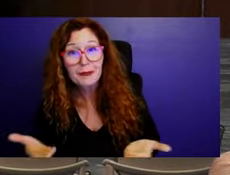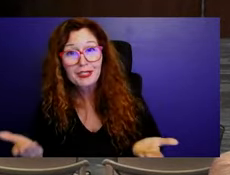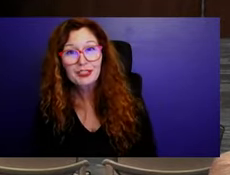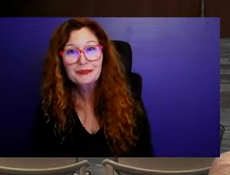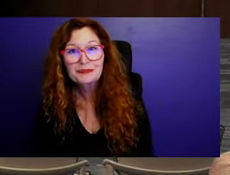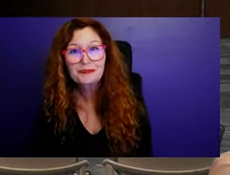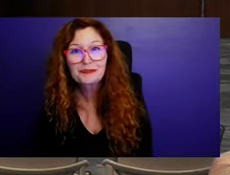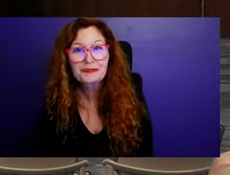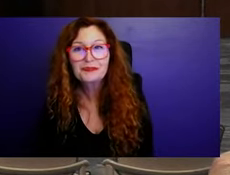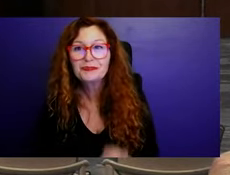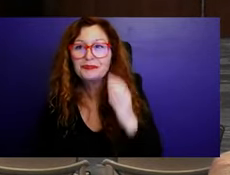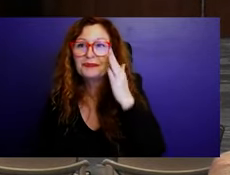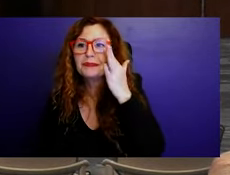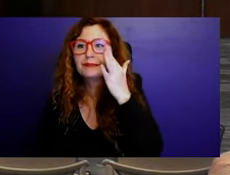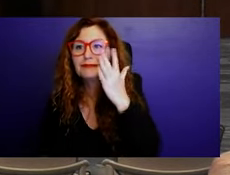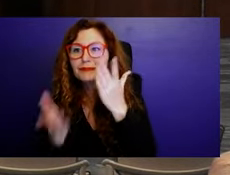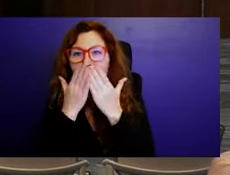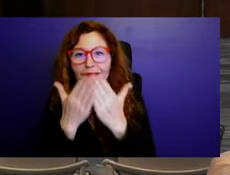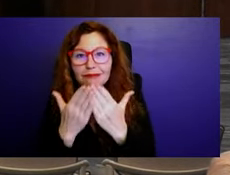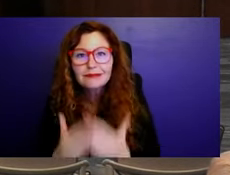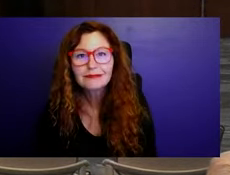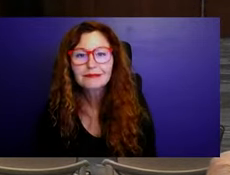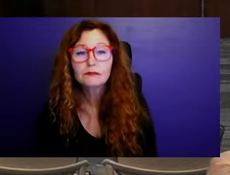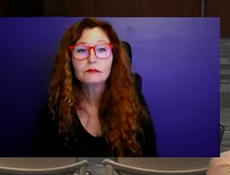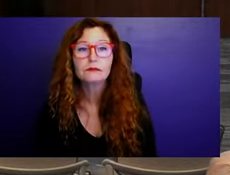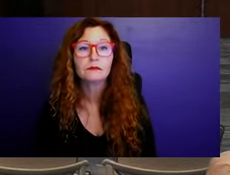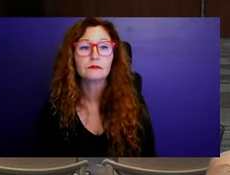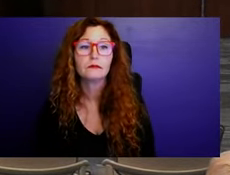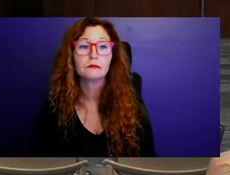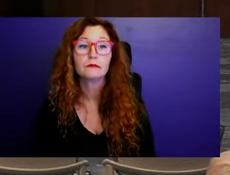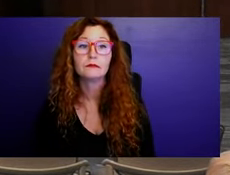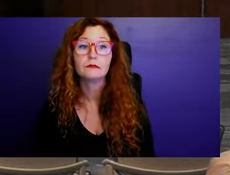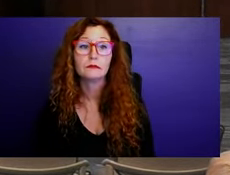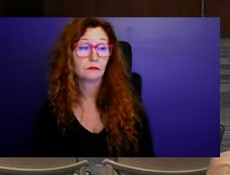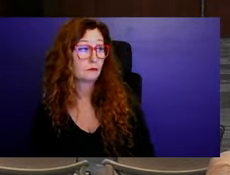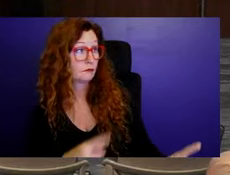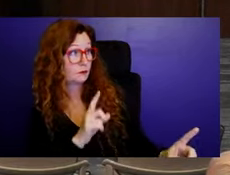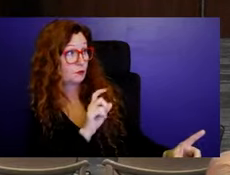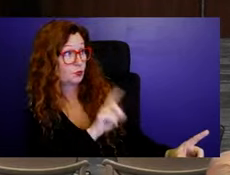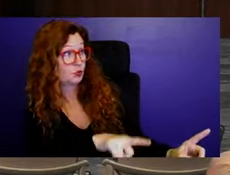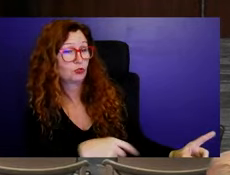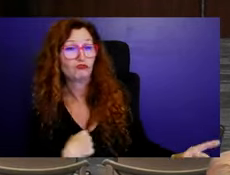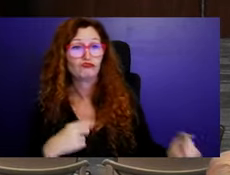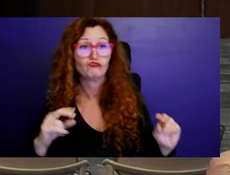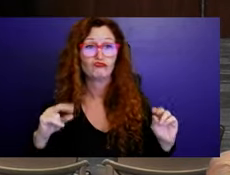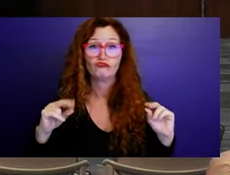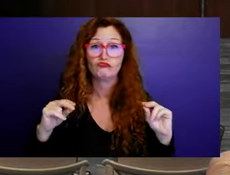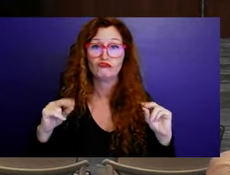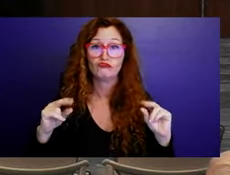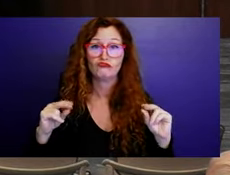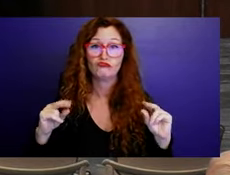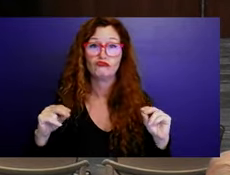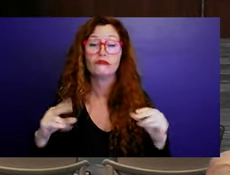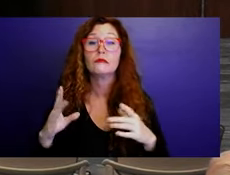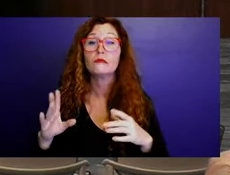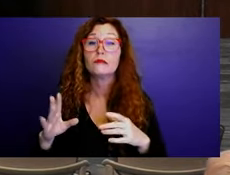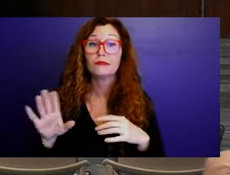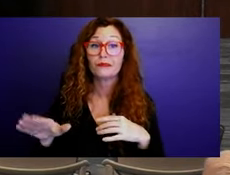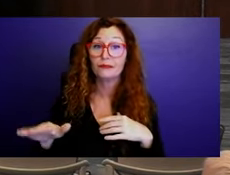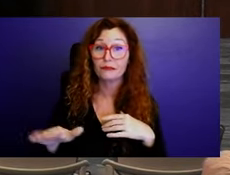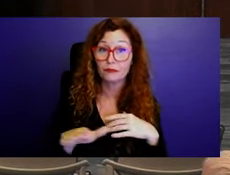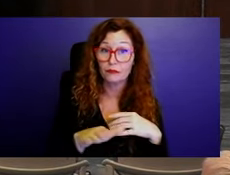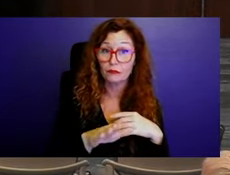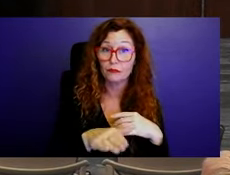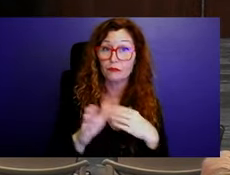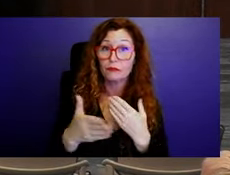Thank you. Vice Mayor, did you have a question? No, I just, and this may have been on the previous slide, but I just want to, when we do this research, just to clarify,